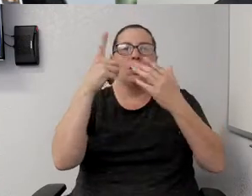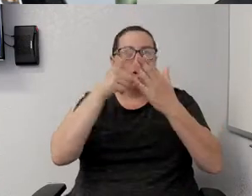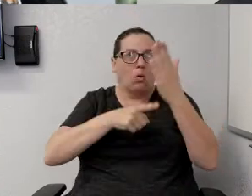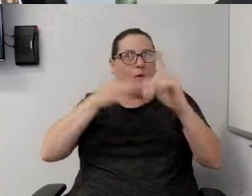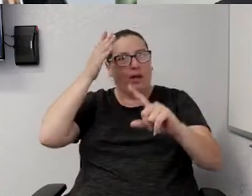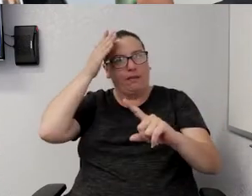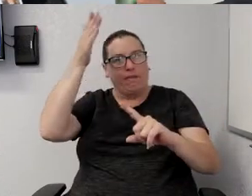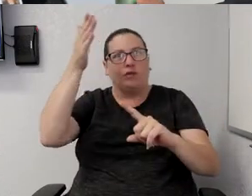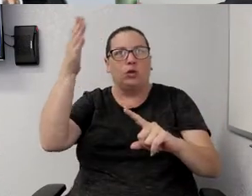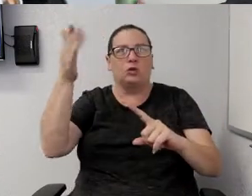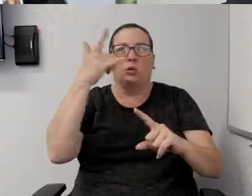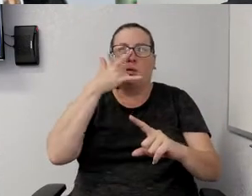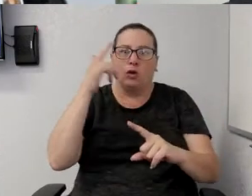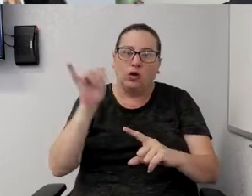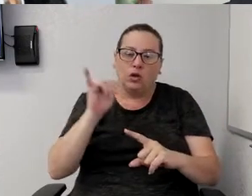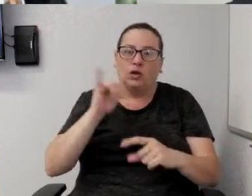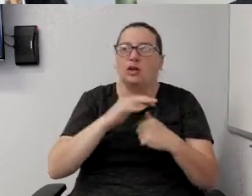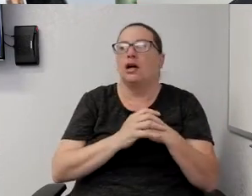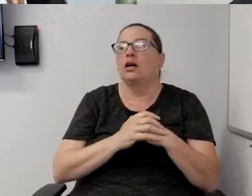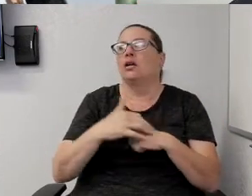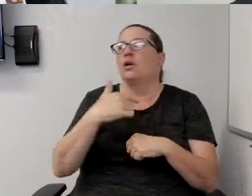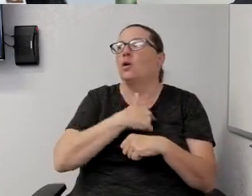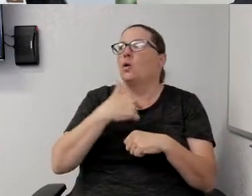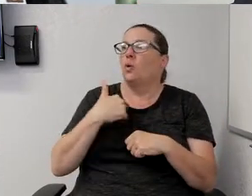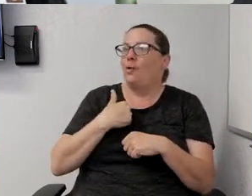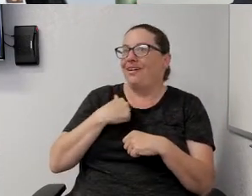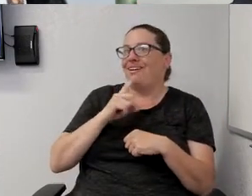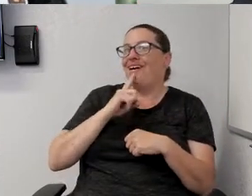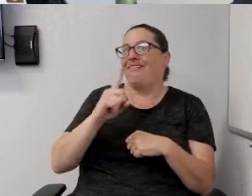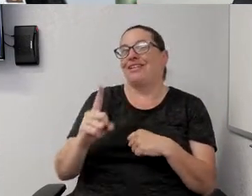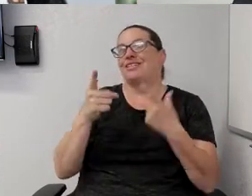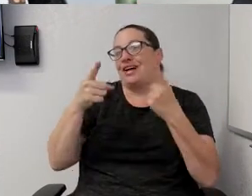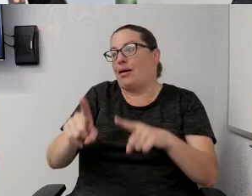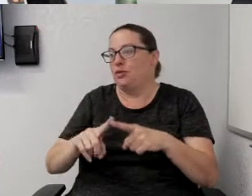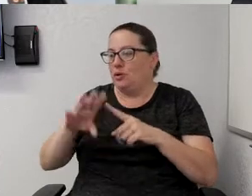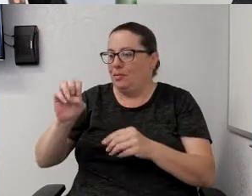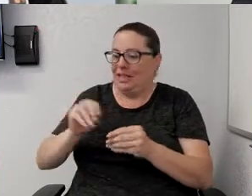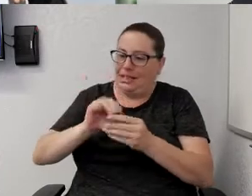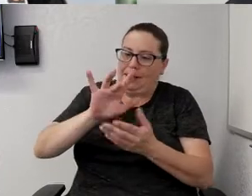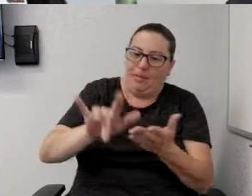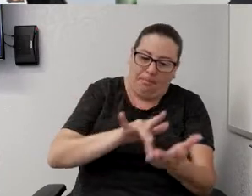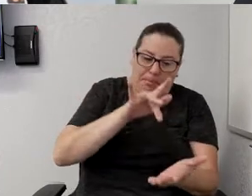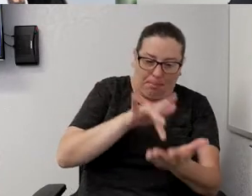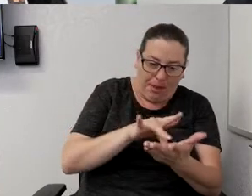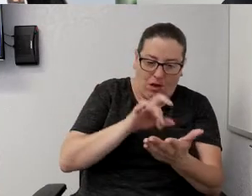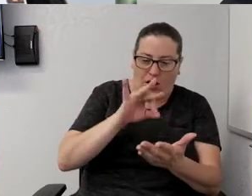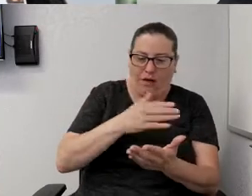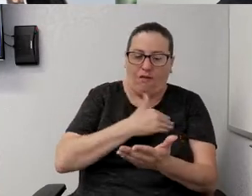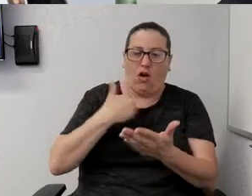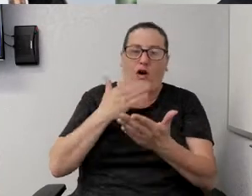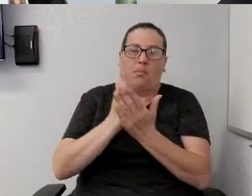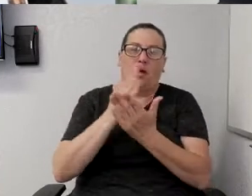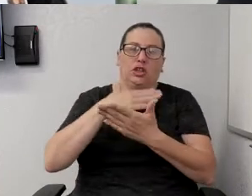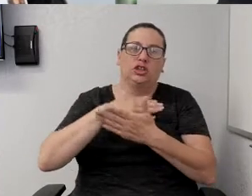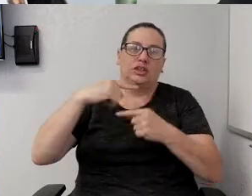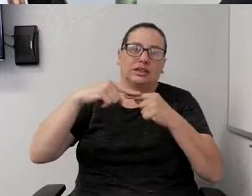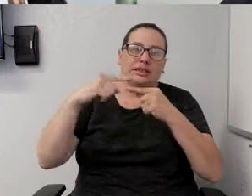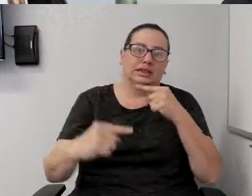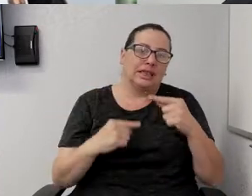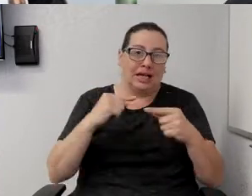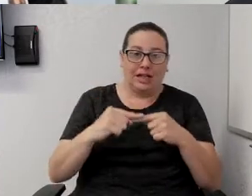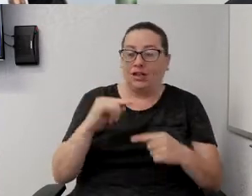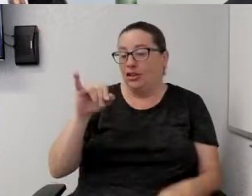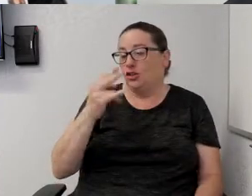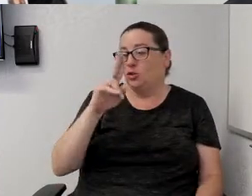future will look like. We actually happen to be in the middle of our budget cycle right now. So we're a June 30 fiscal year end.